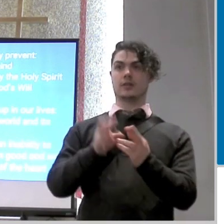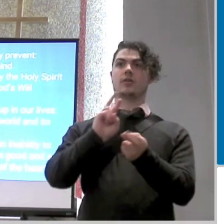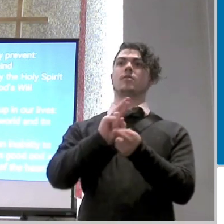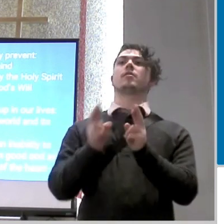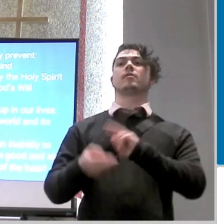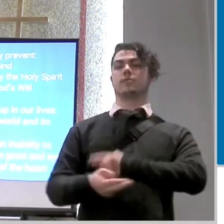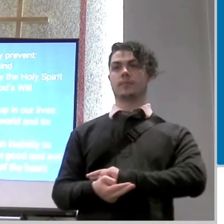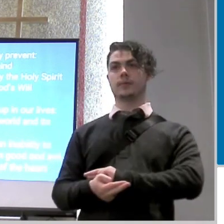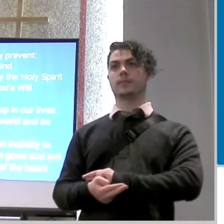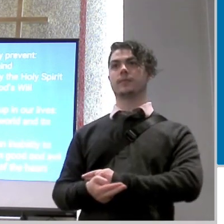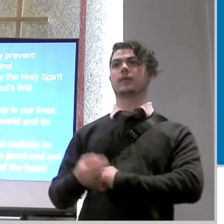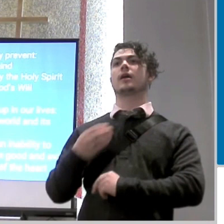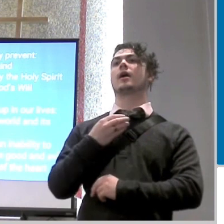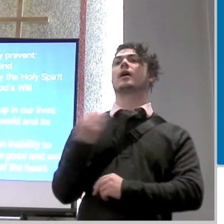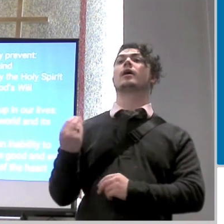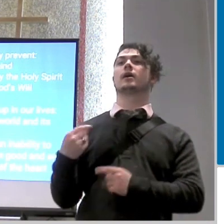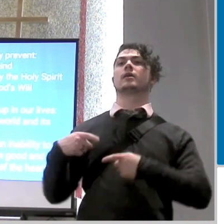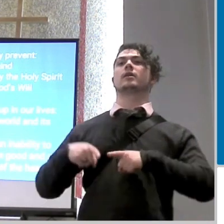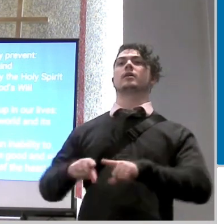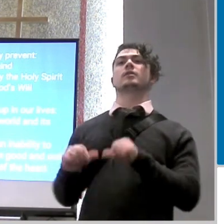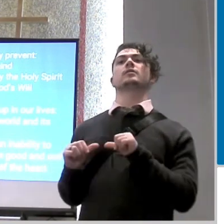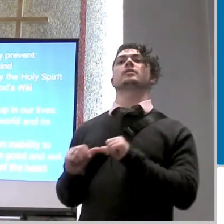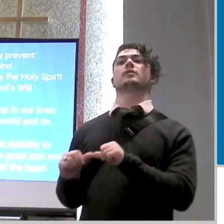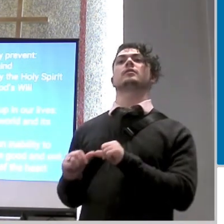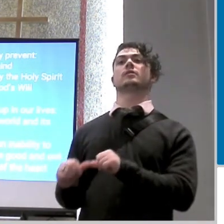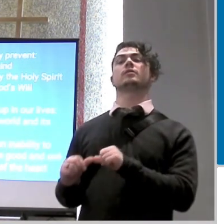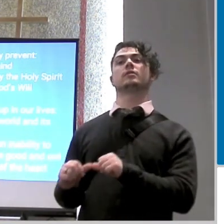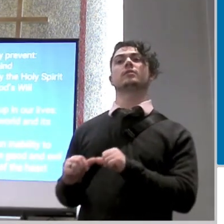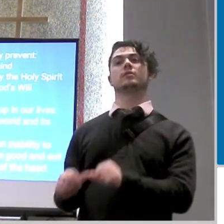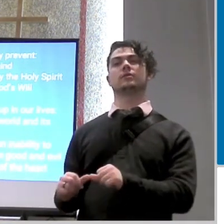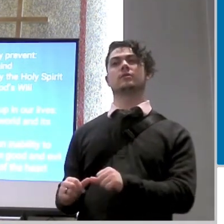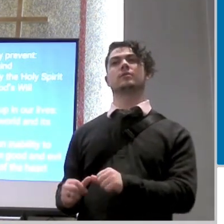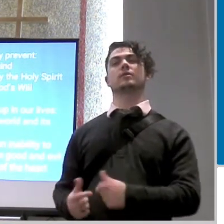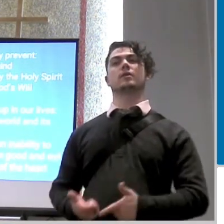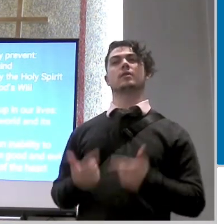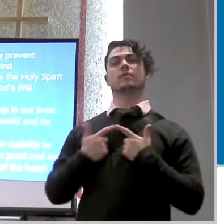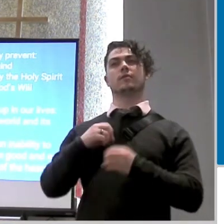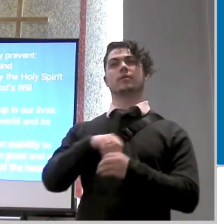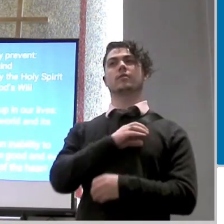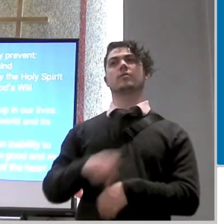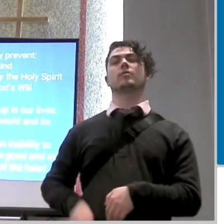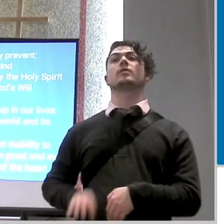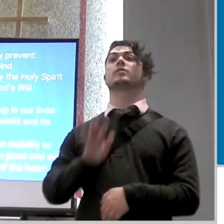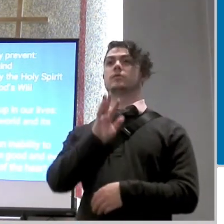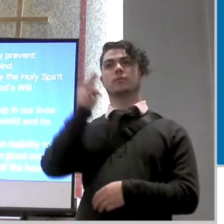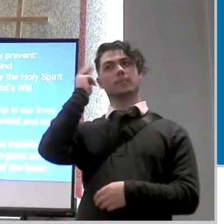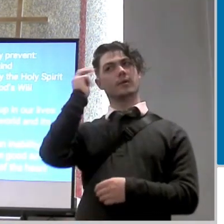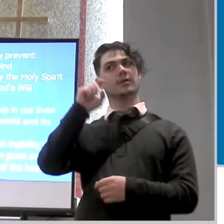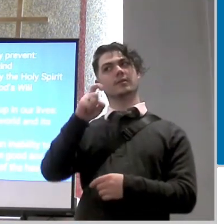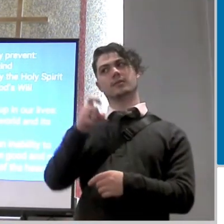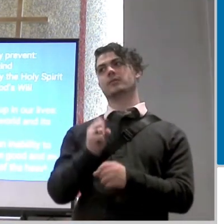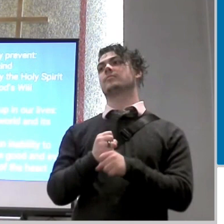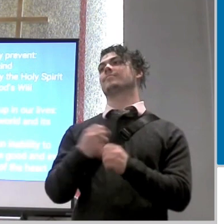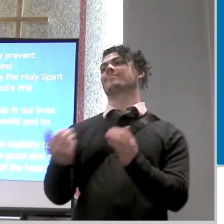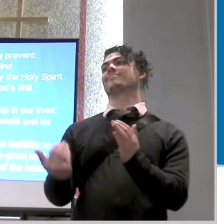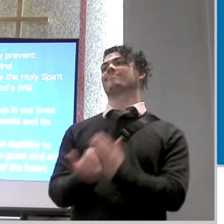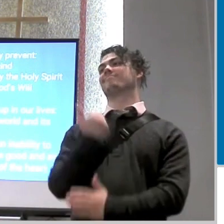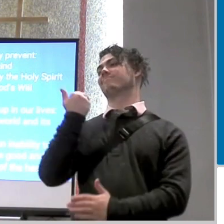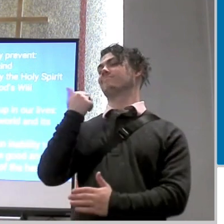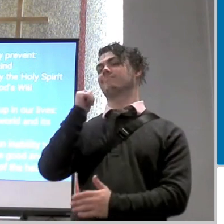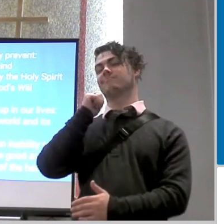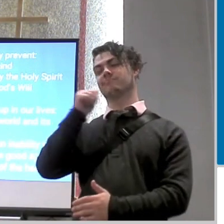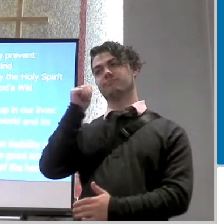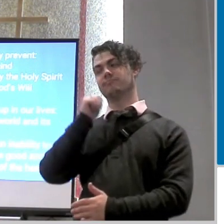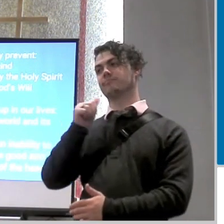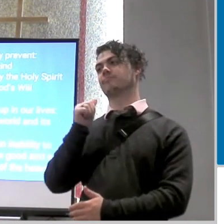live our lives in christ our mind should be renewed and that should show up in repentance if you were to